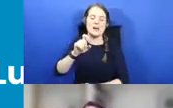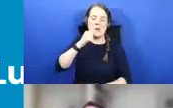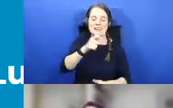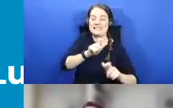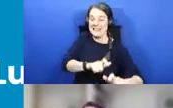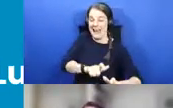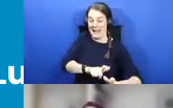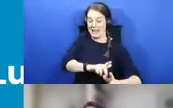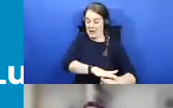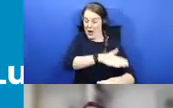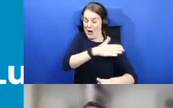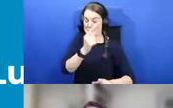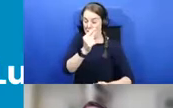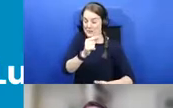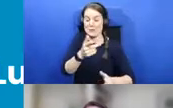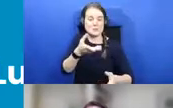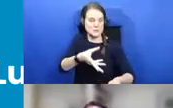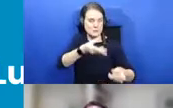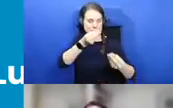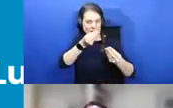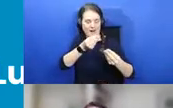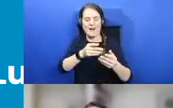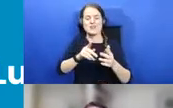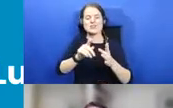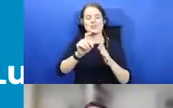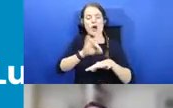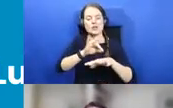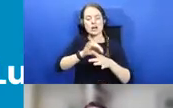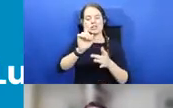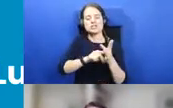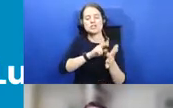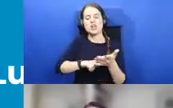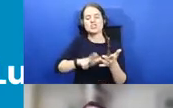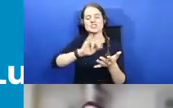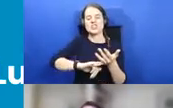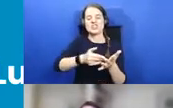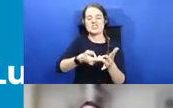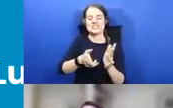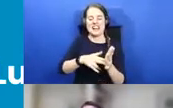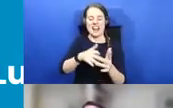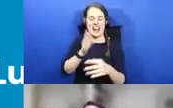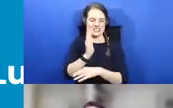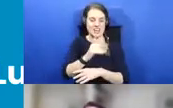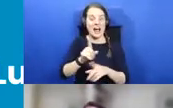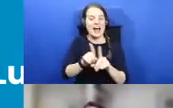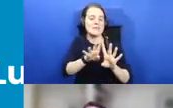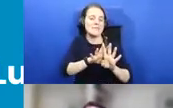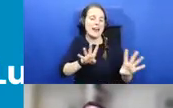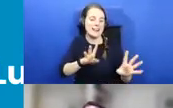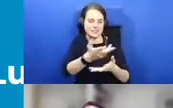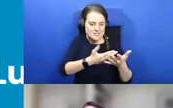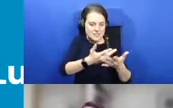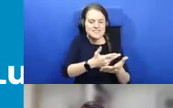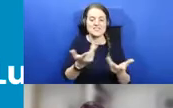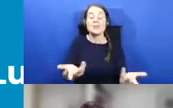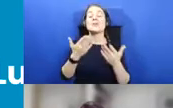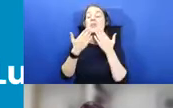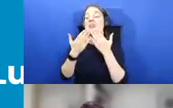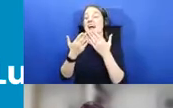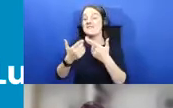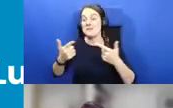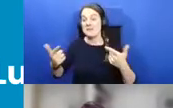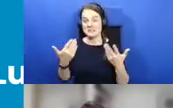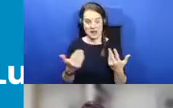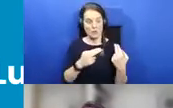Dr. Johnson's lecture this evening and some of the panel discussion. So thank you very much and Regina.